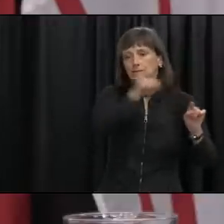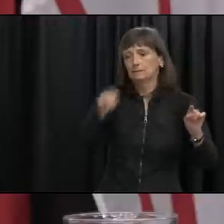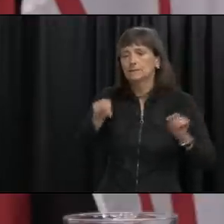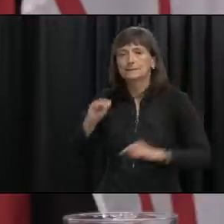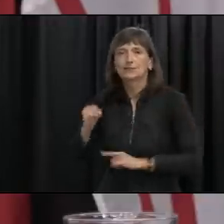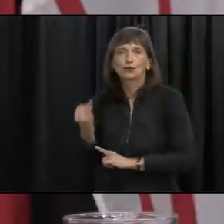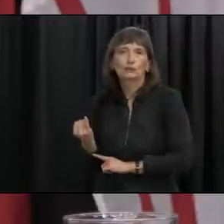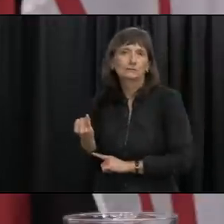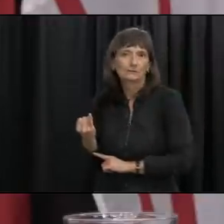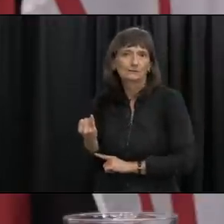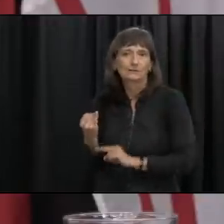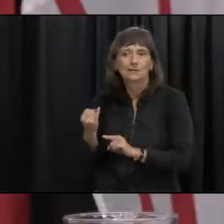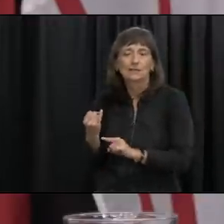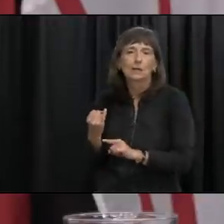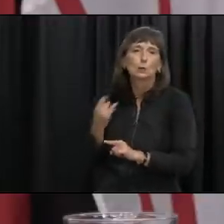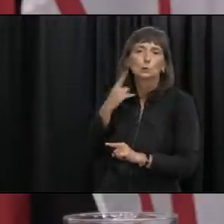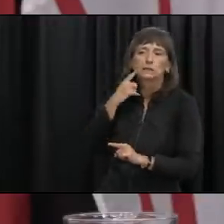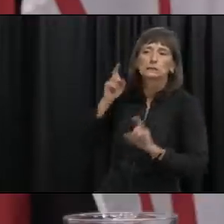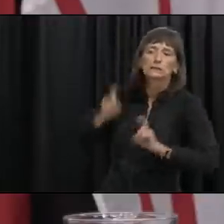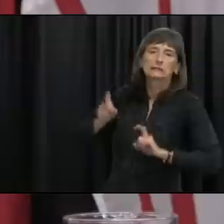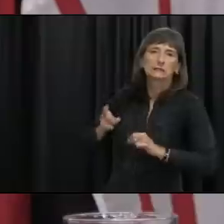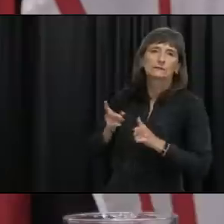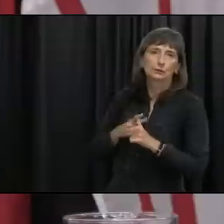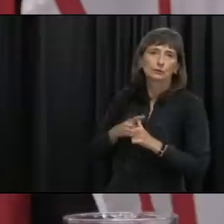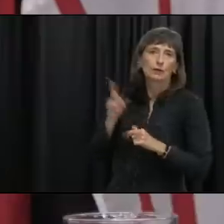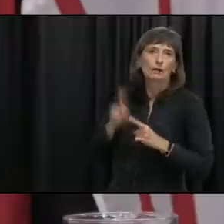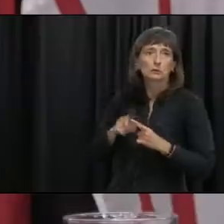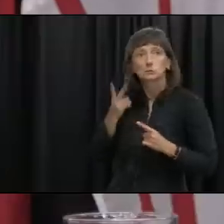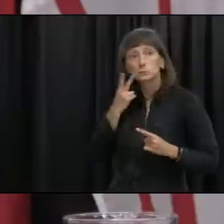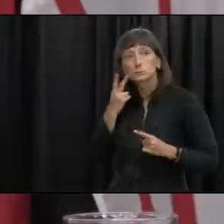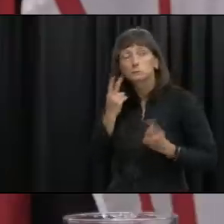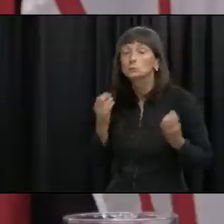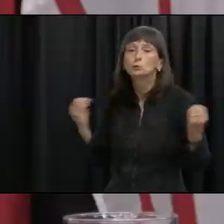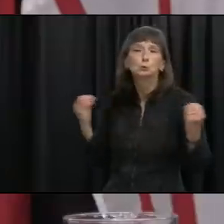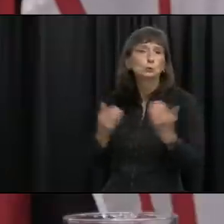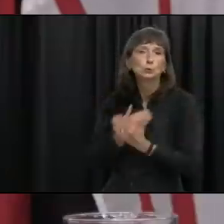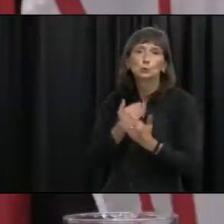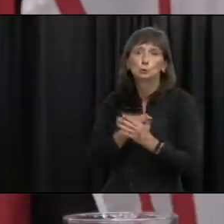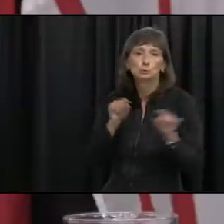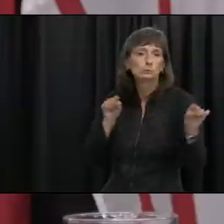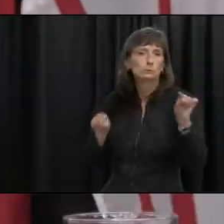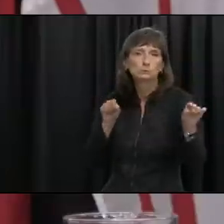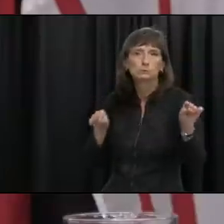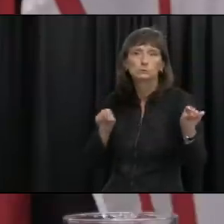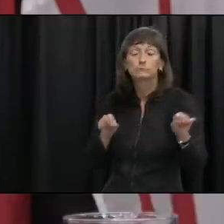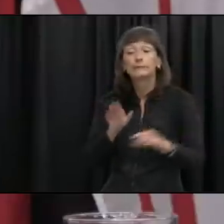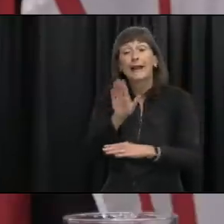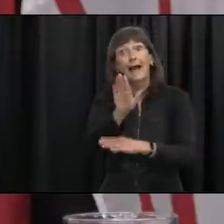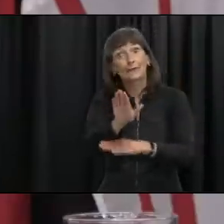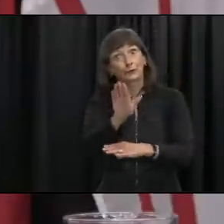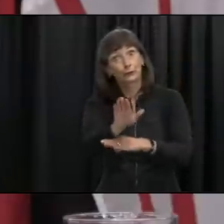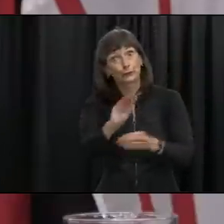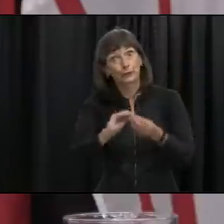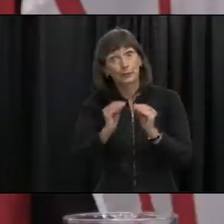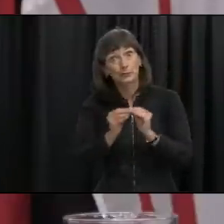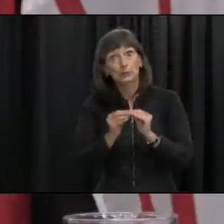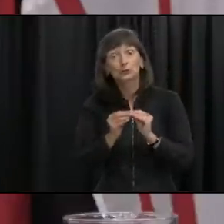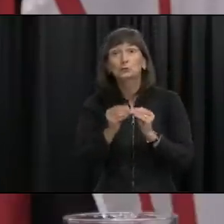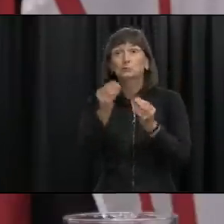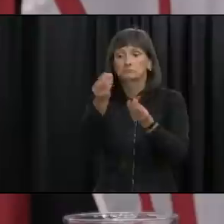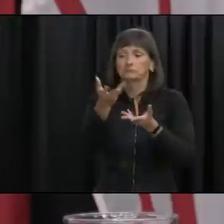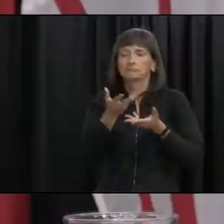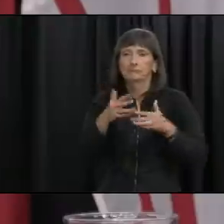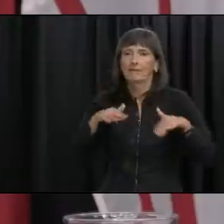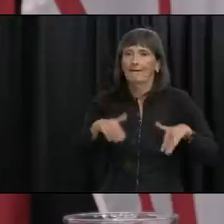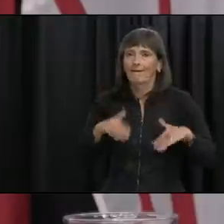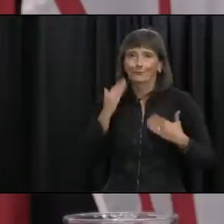as presumptive until then uh none new have been identified the afternoon run results are not yet in